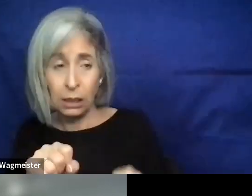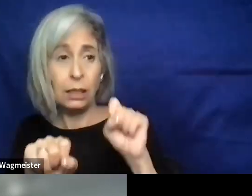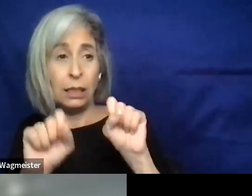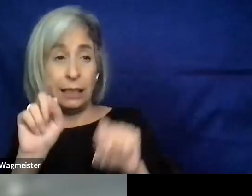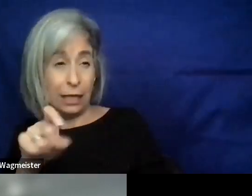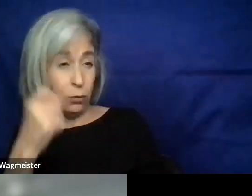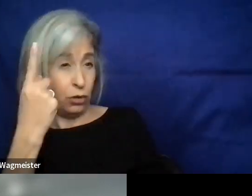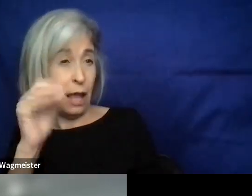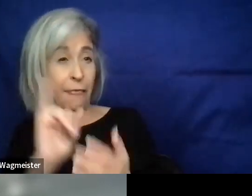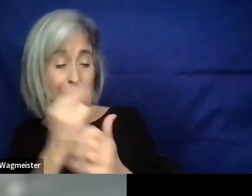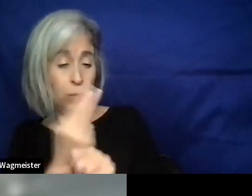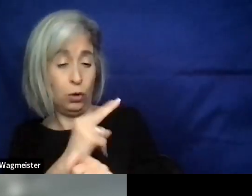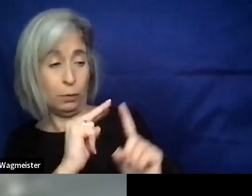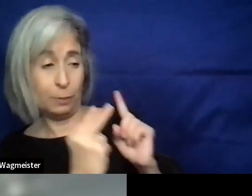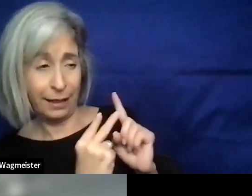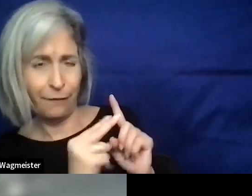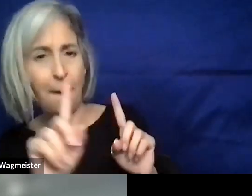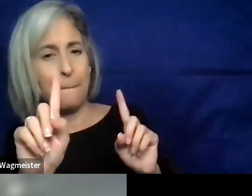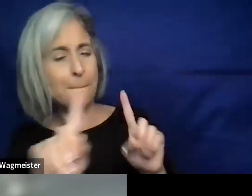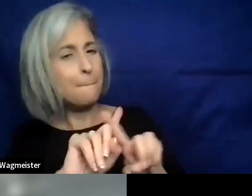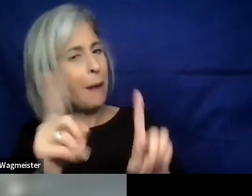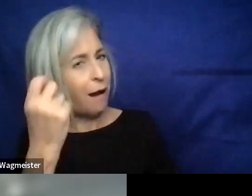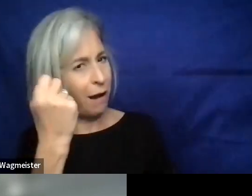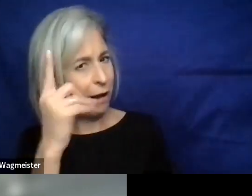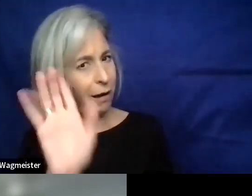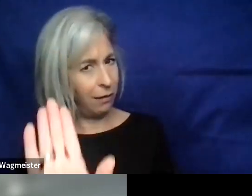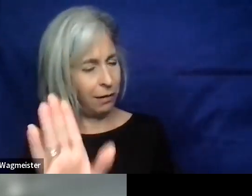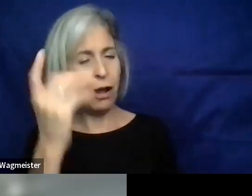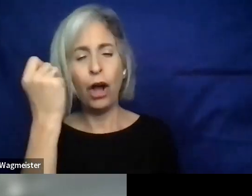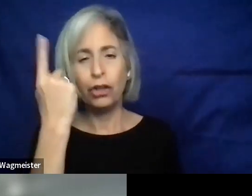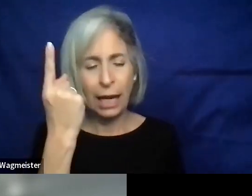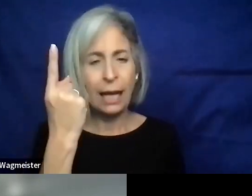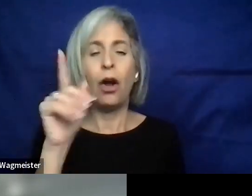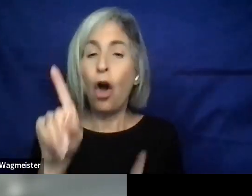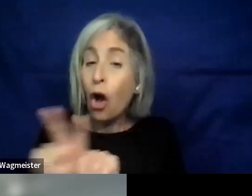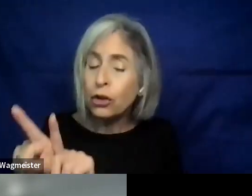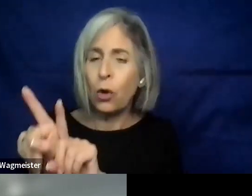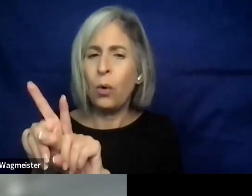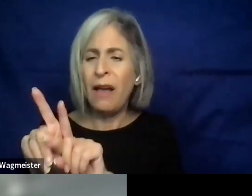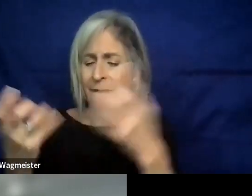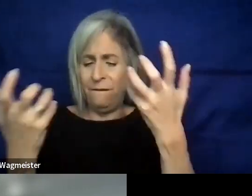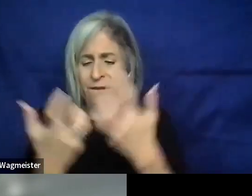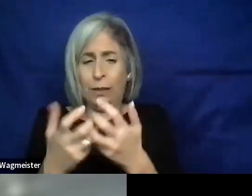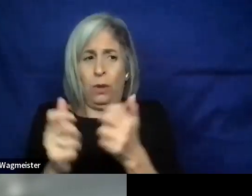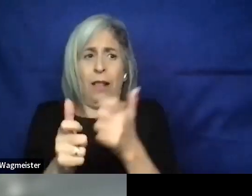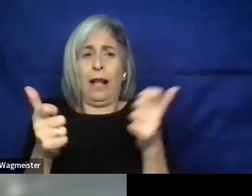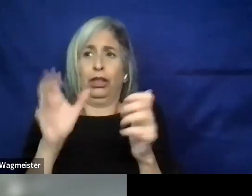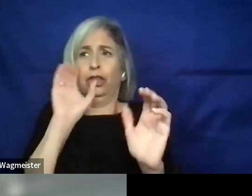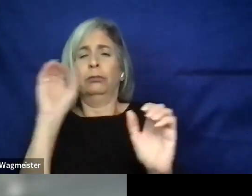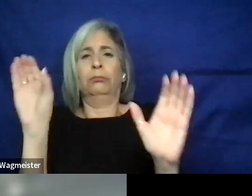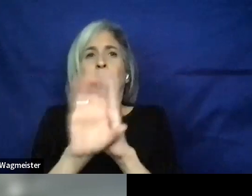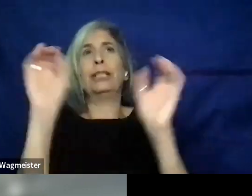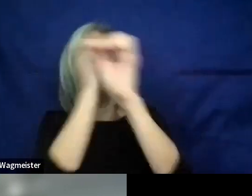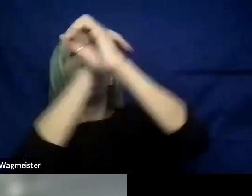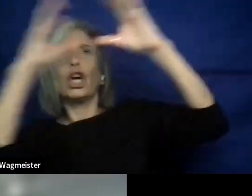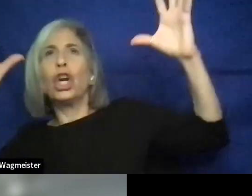perspective. But we also need to understand how does that fit into the larger picture of a business